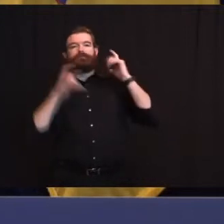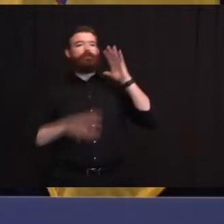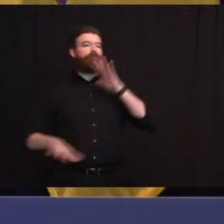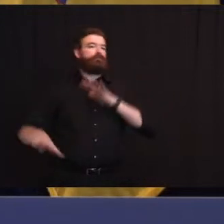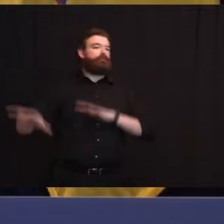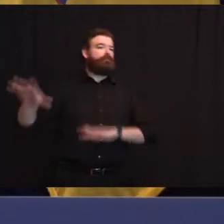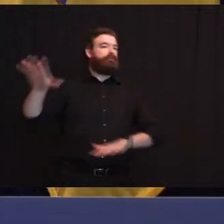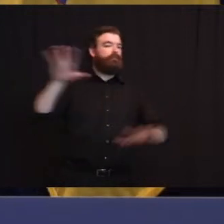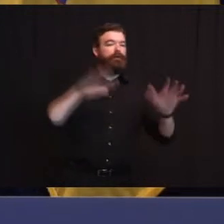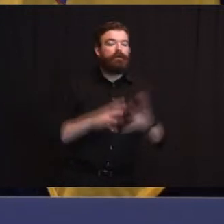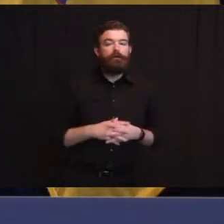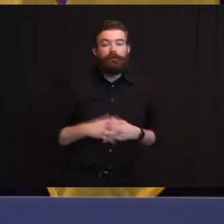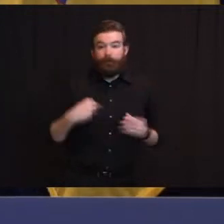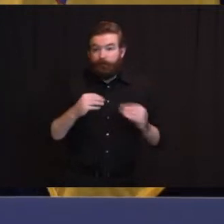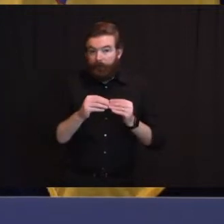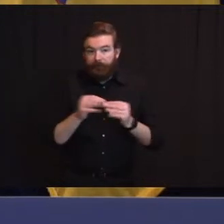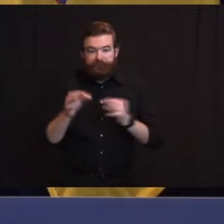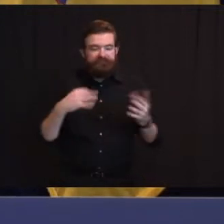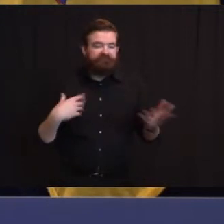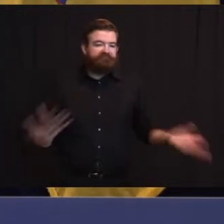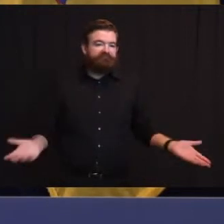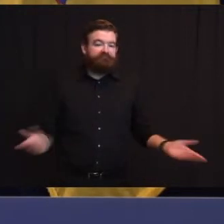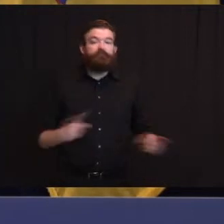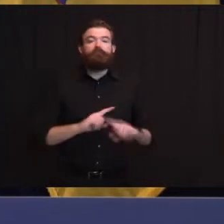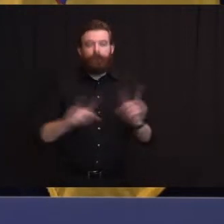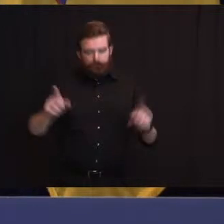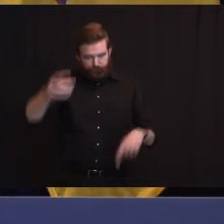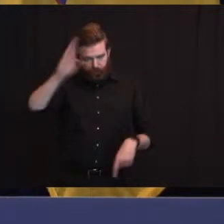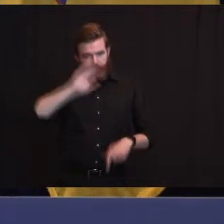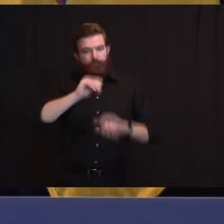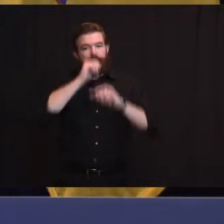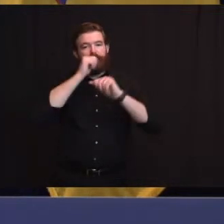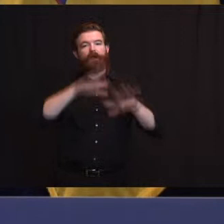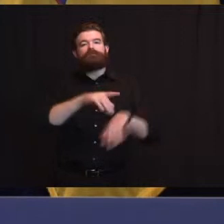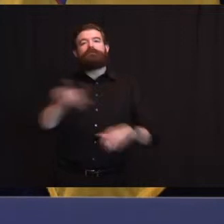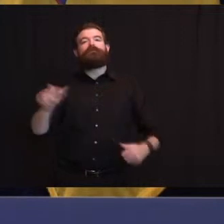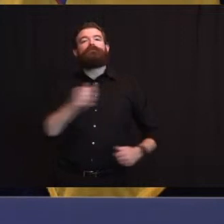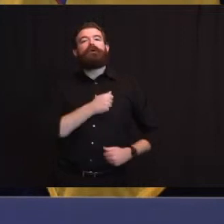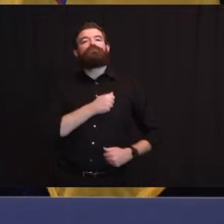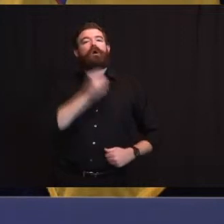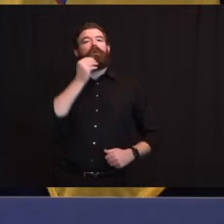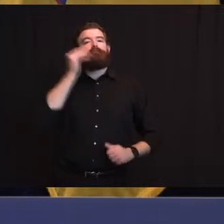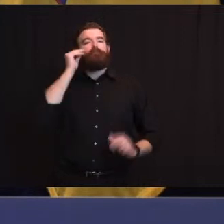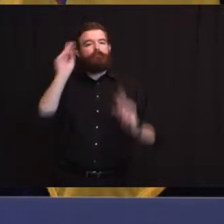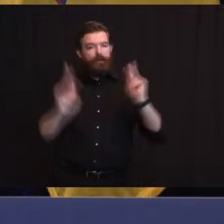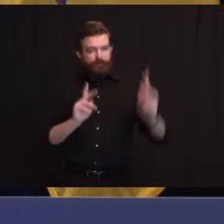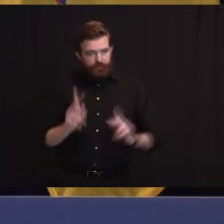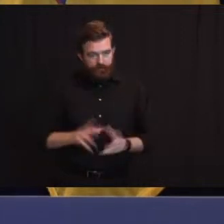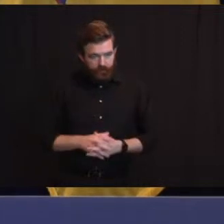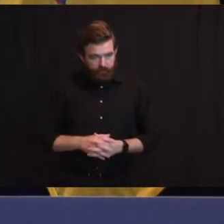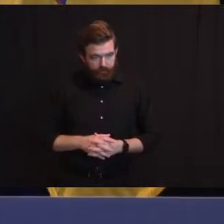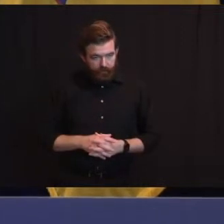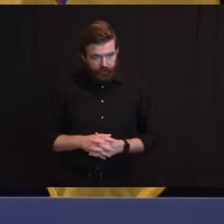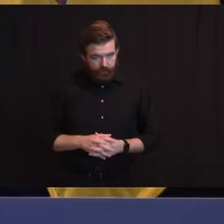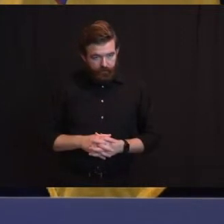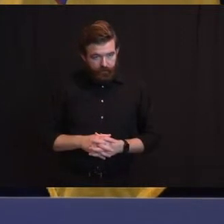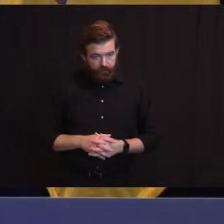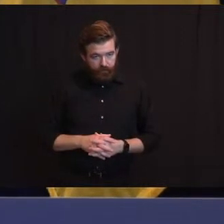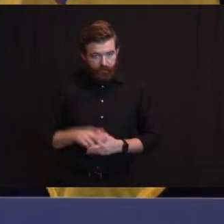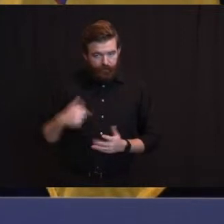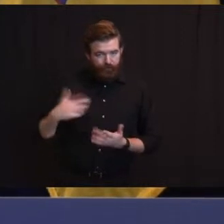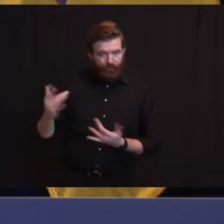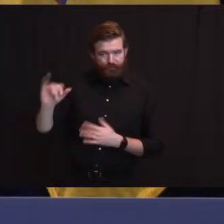our veterans, and they've paid an enormous price. I've not heard from Jared yet, but Pat, any insights on